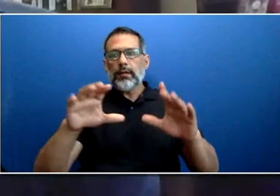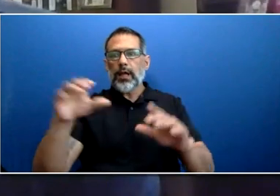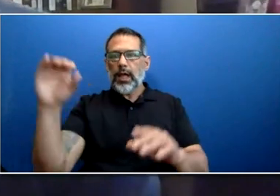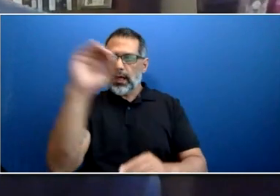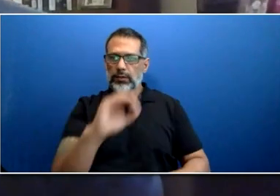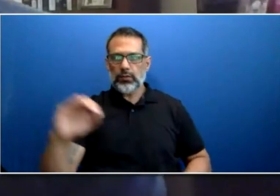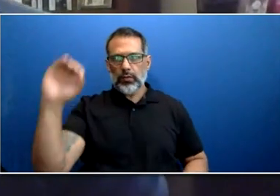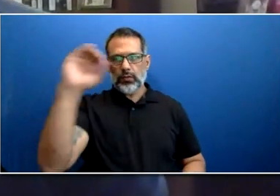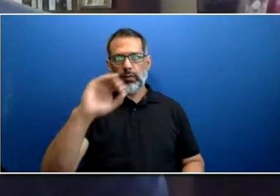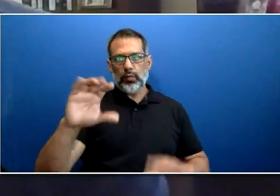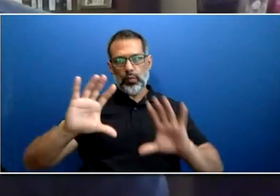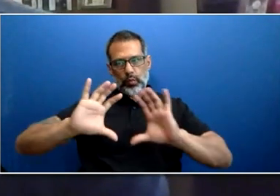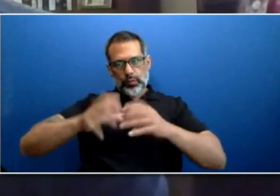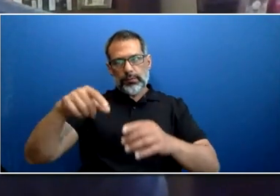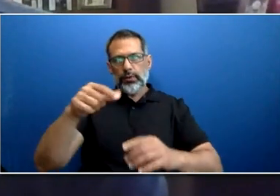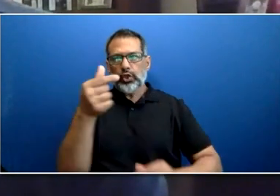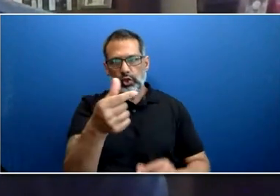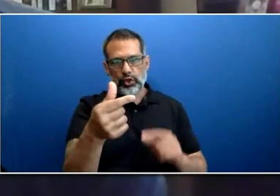position behind it.